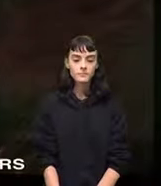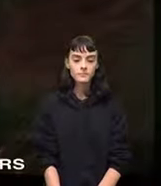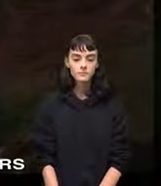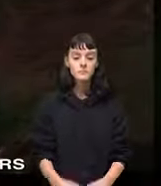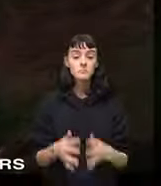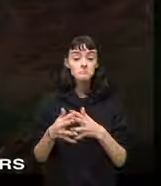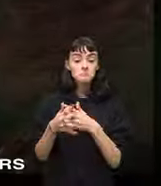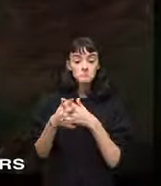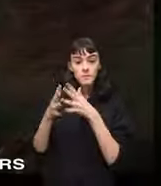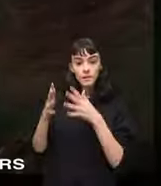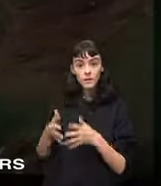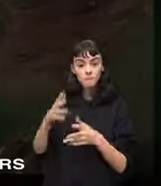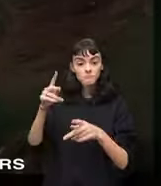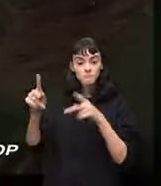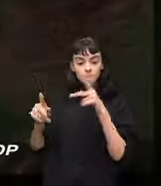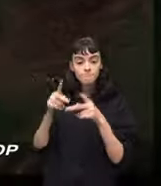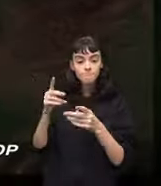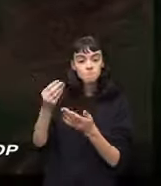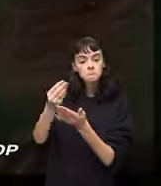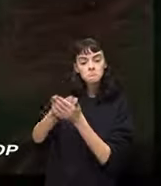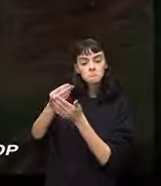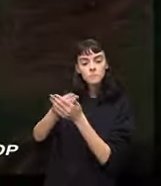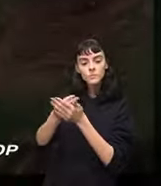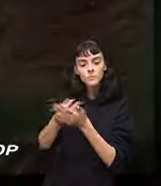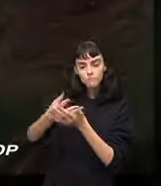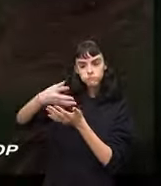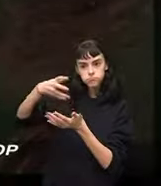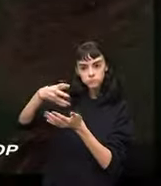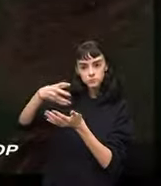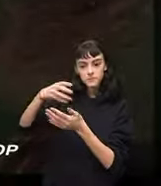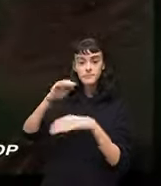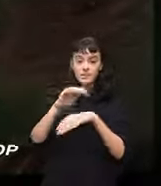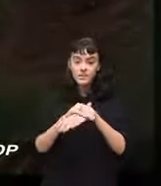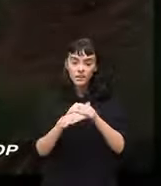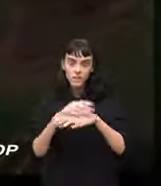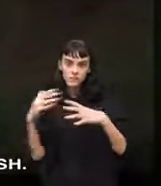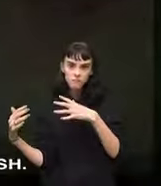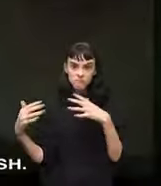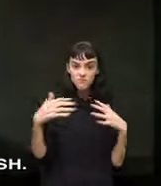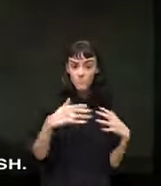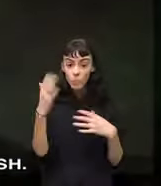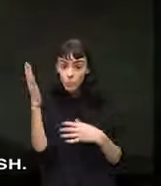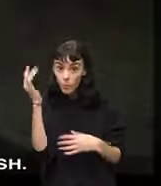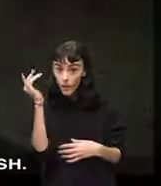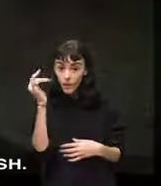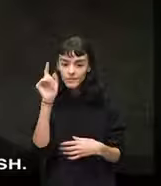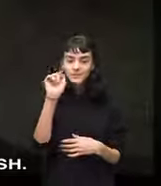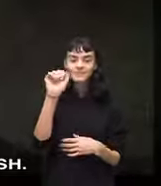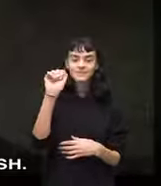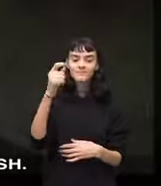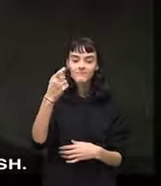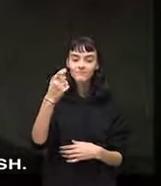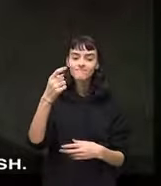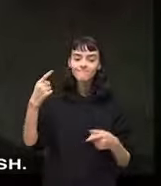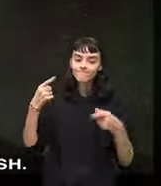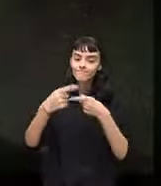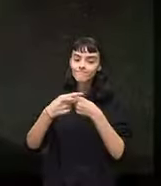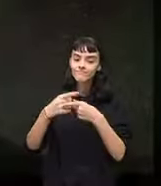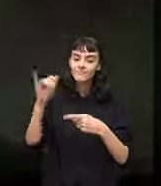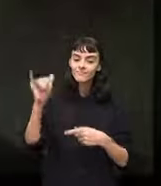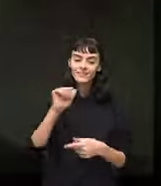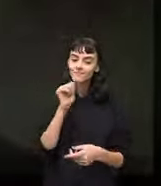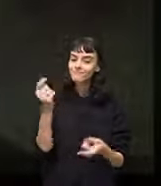it has been more than 25 years since a tax dispute led a group of American patricians to wage a war with the British